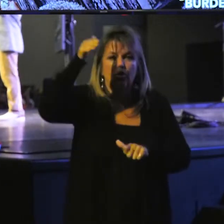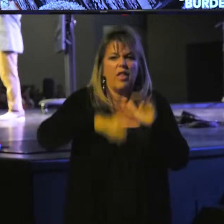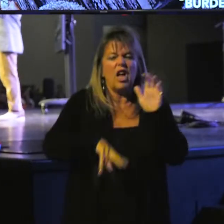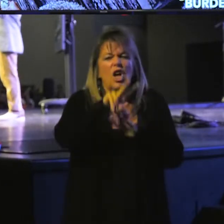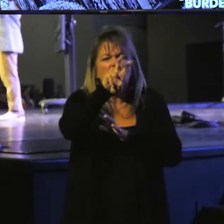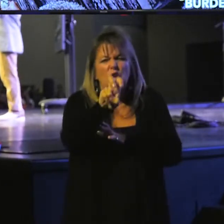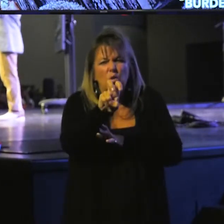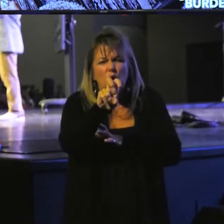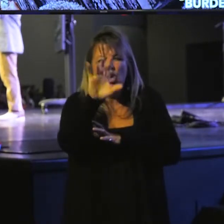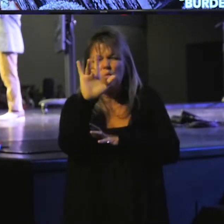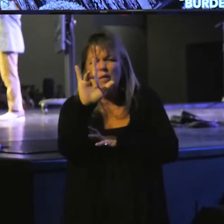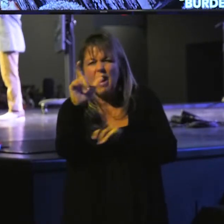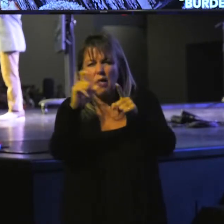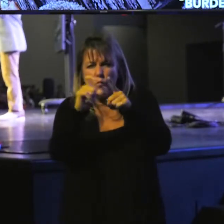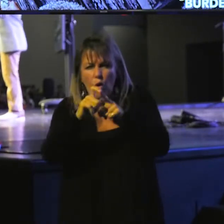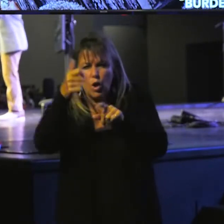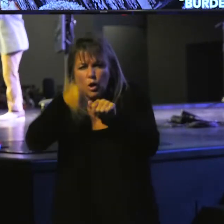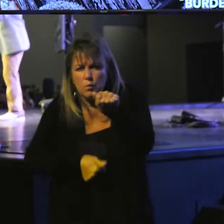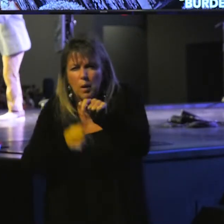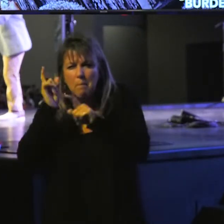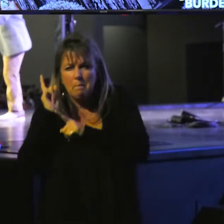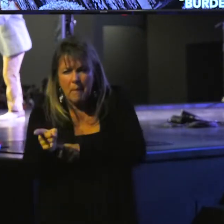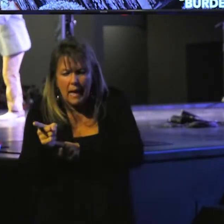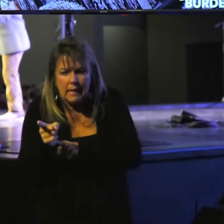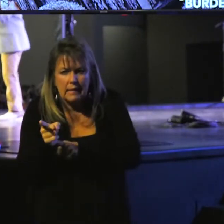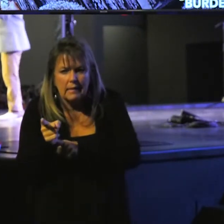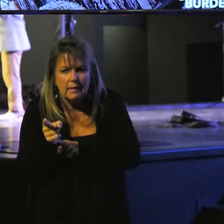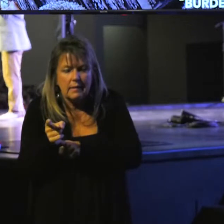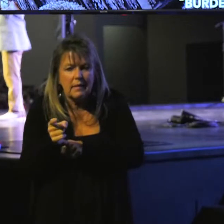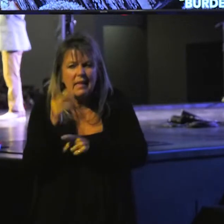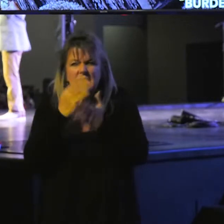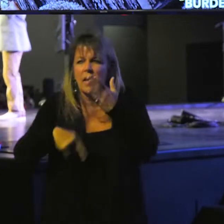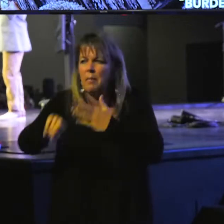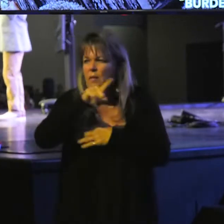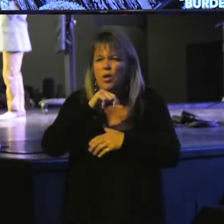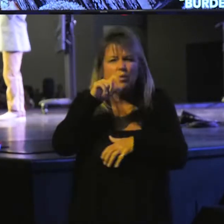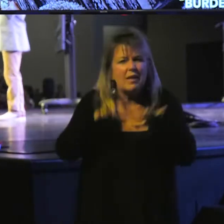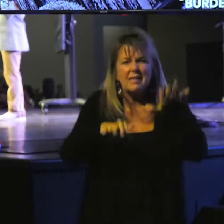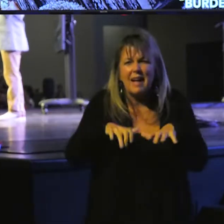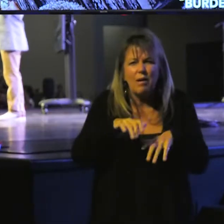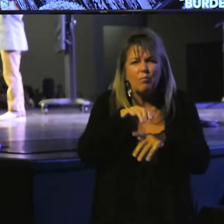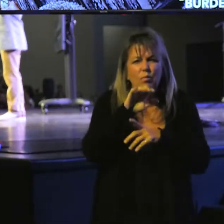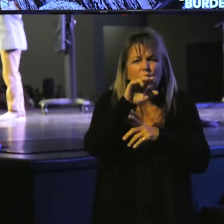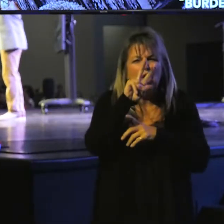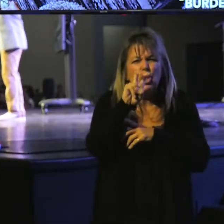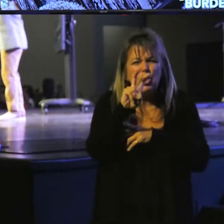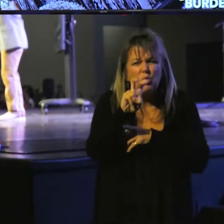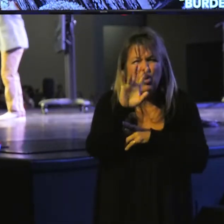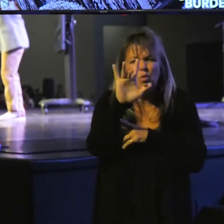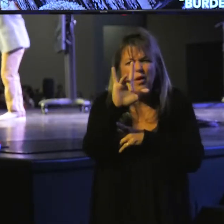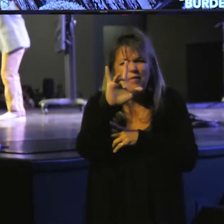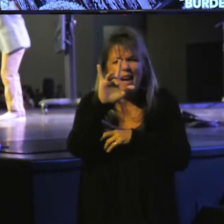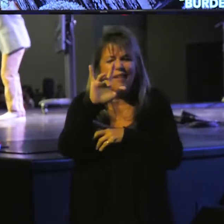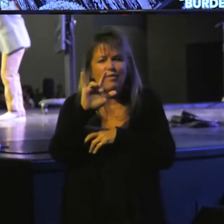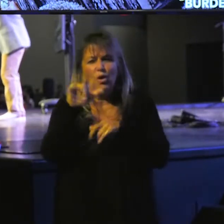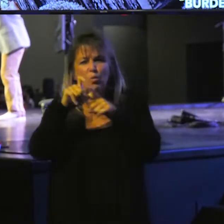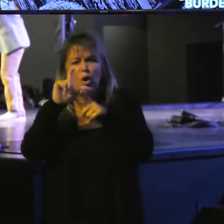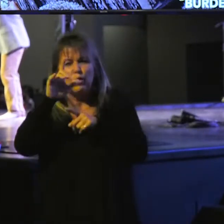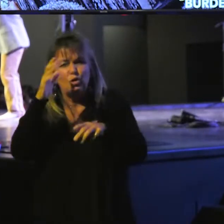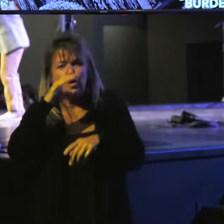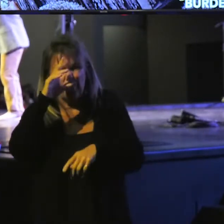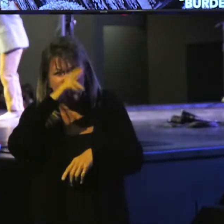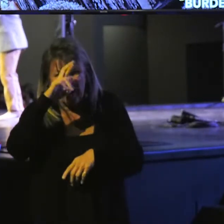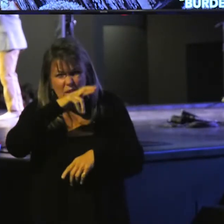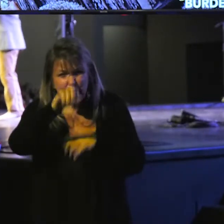225 words per minute. Some of you didn't type 225 words your freshman year of college.